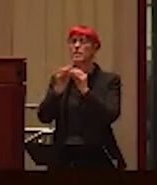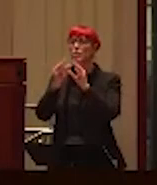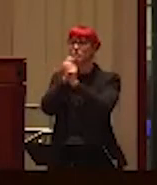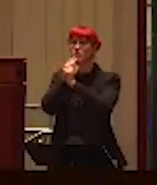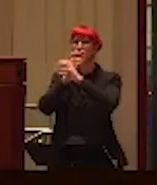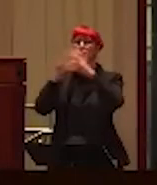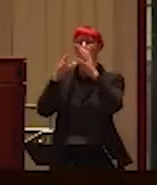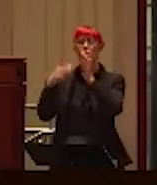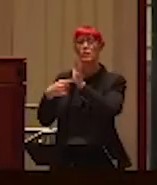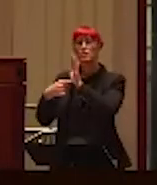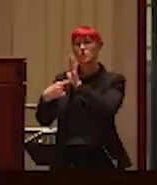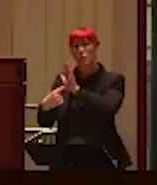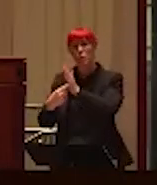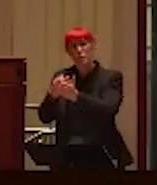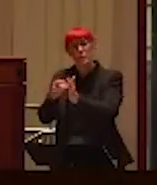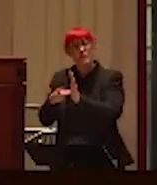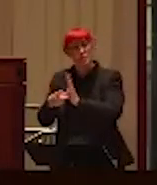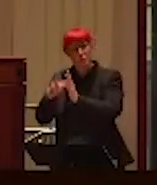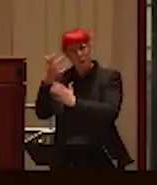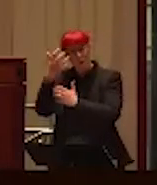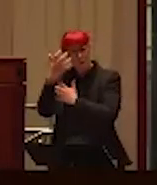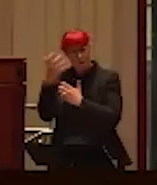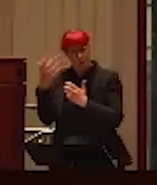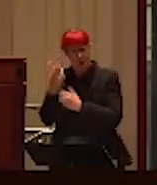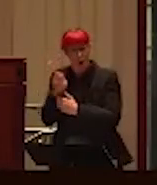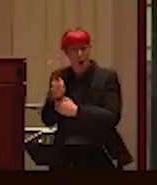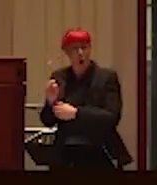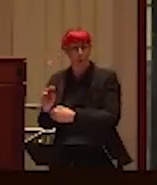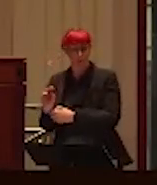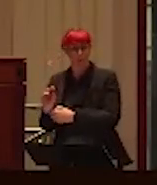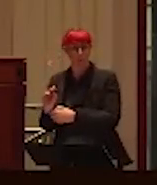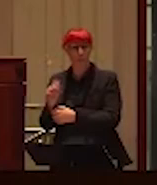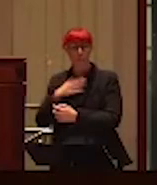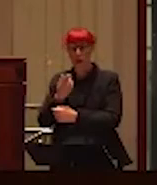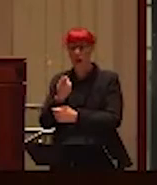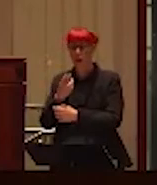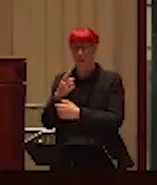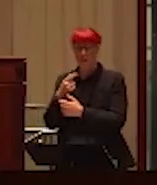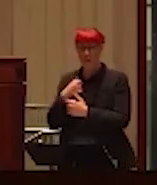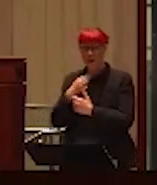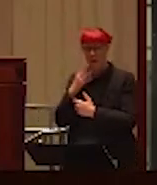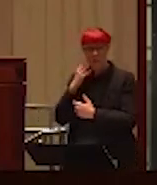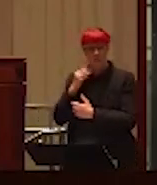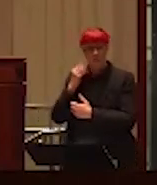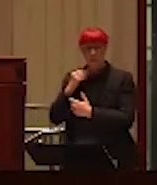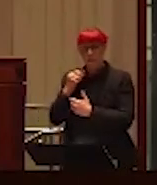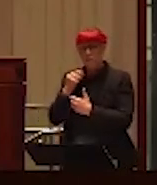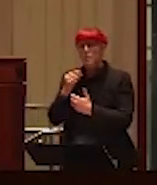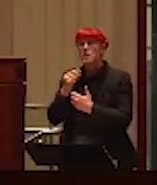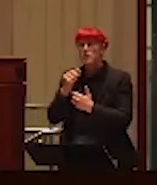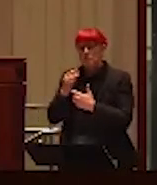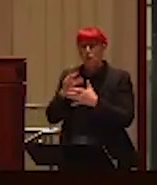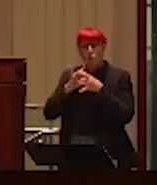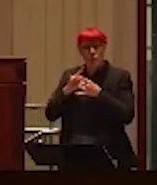causes. And, for me, here's what the harm that it caused me. Is that by the time I ended up, left that